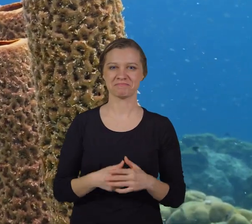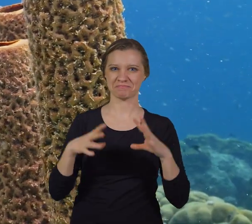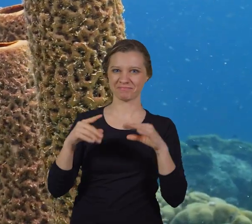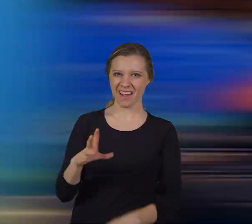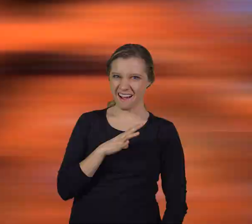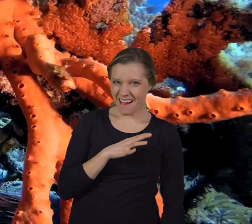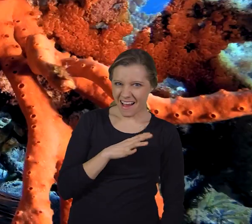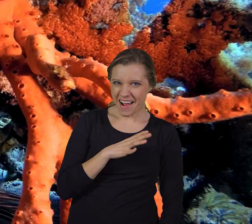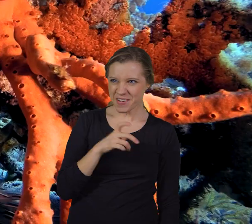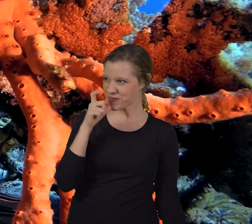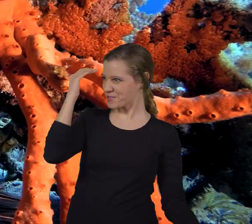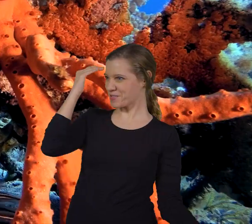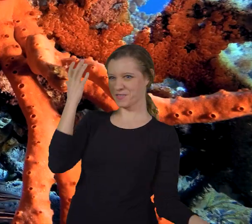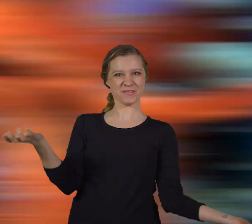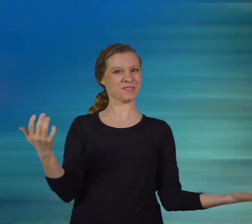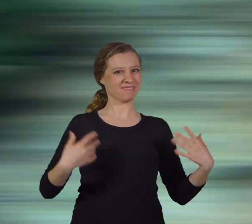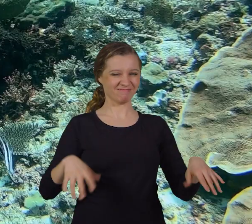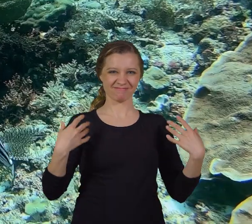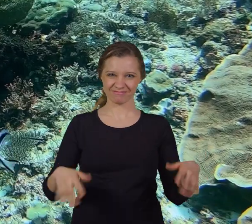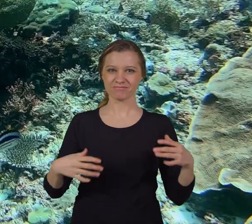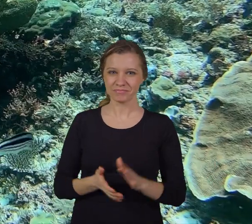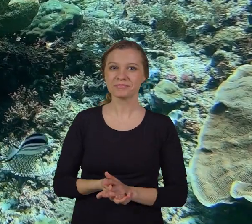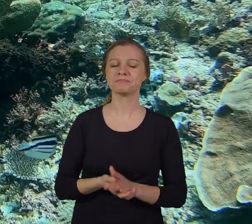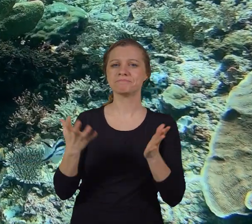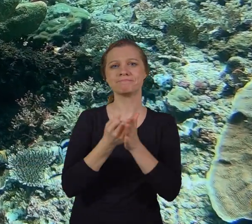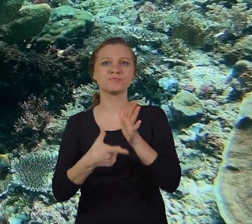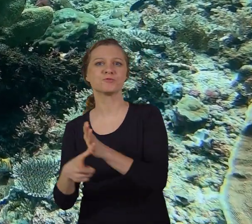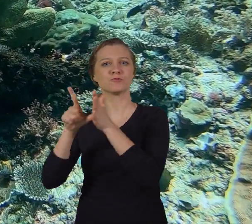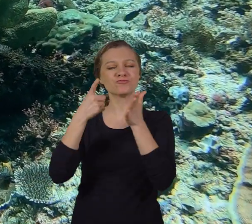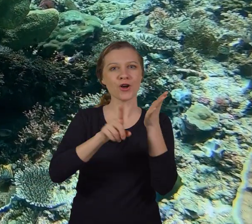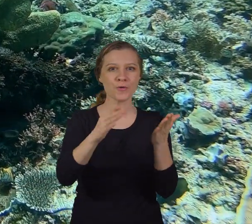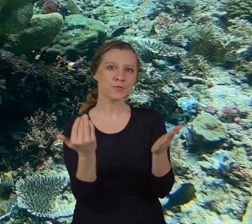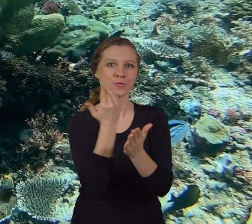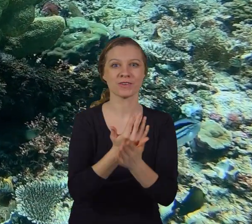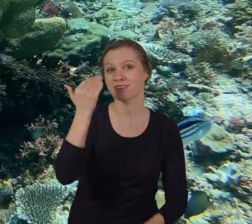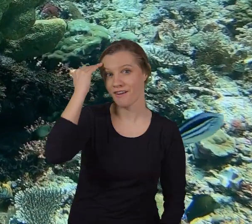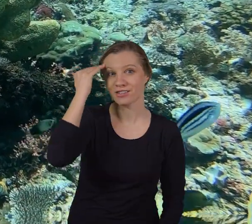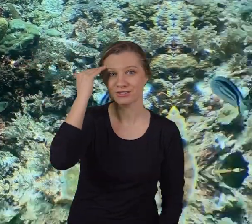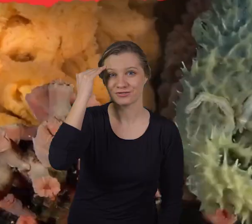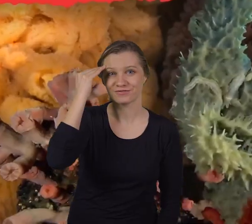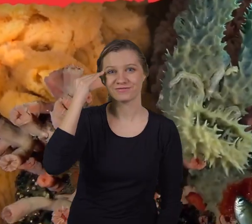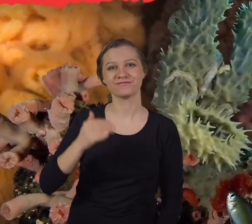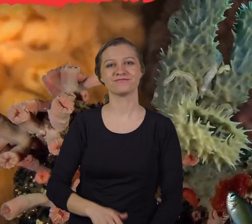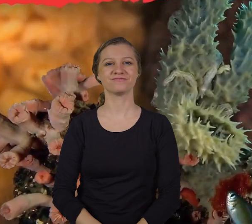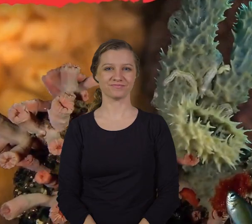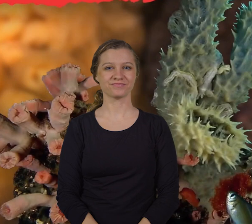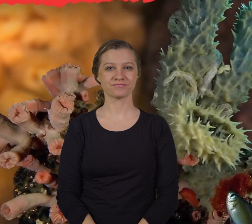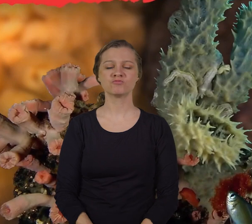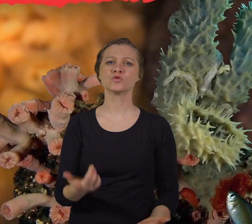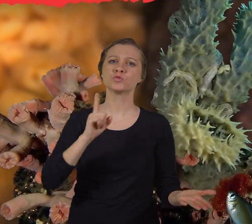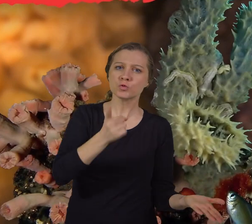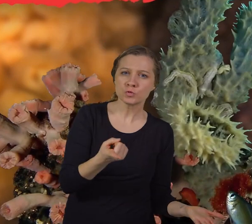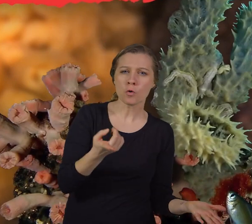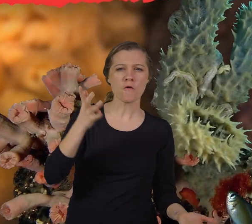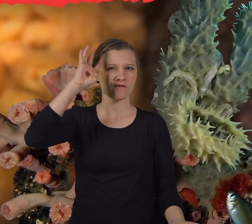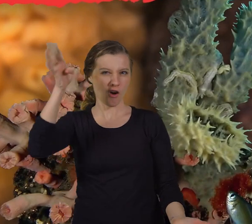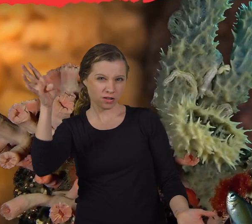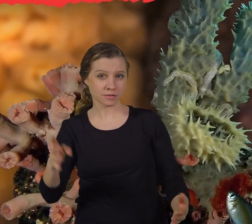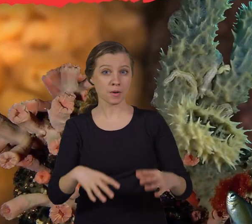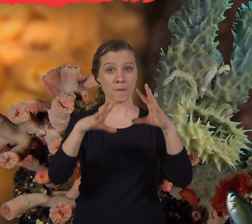sponges were so cool? Let's review to check your newfound knowledge. True or False